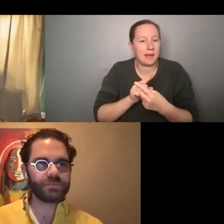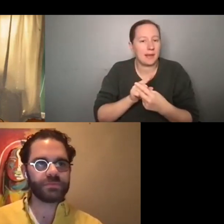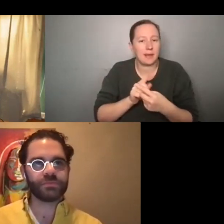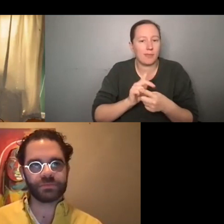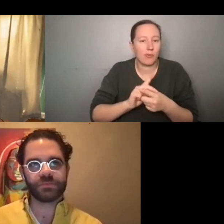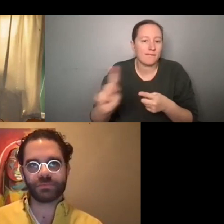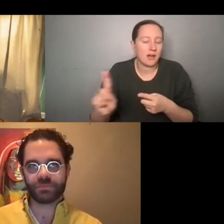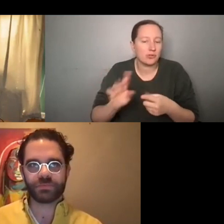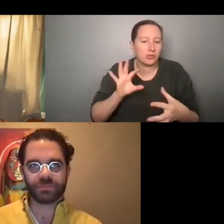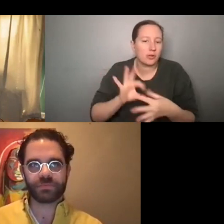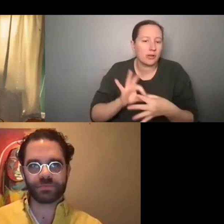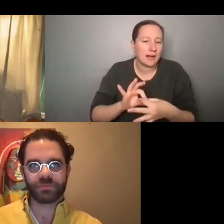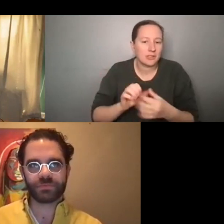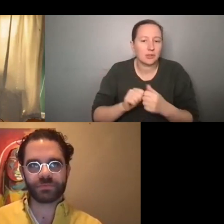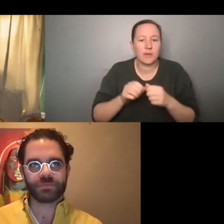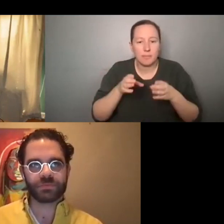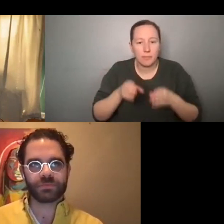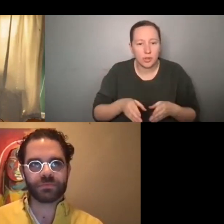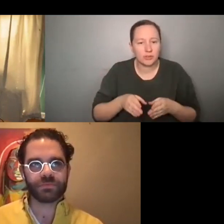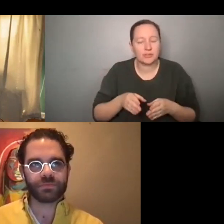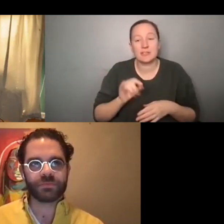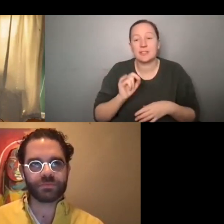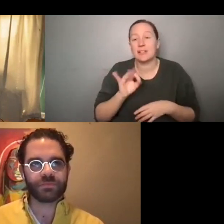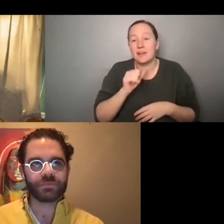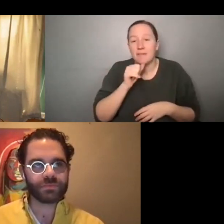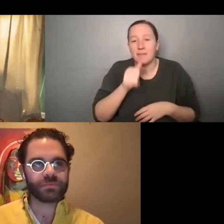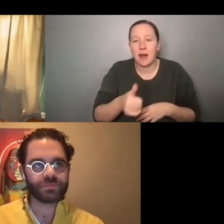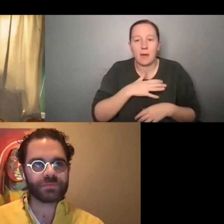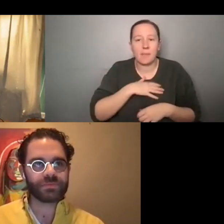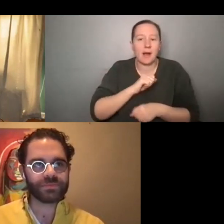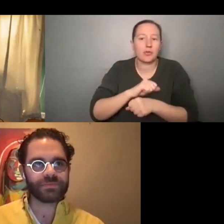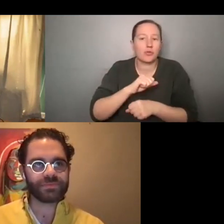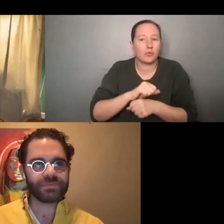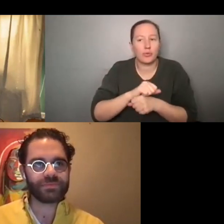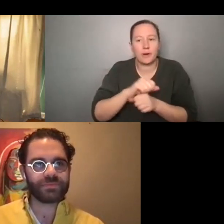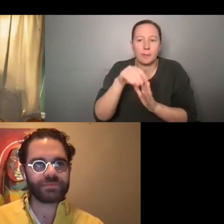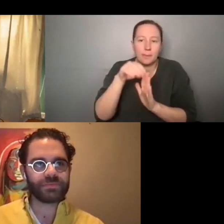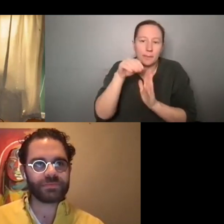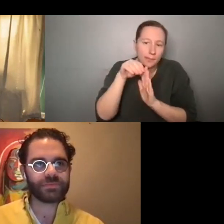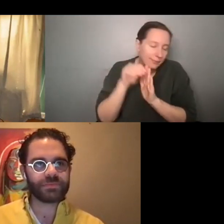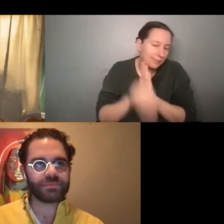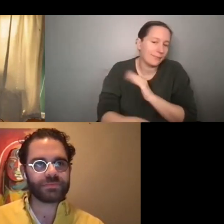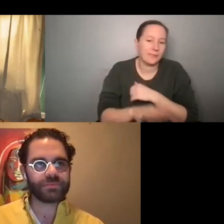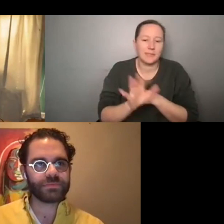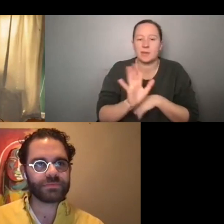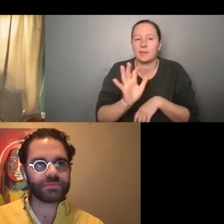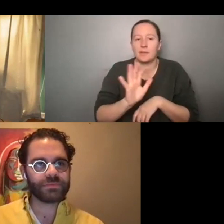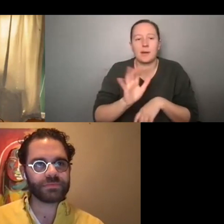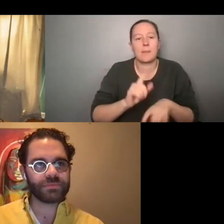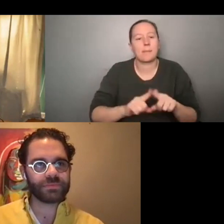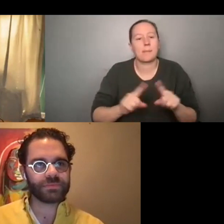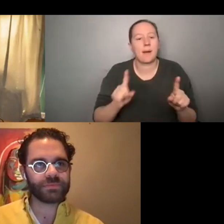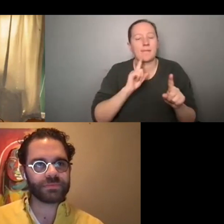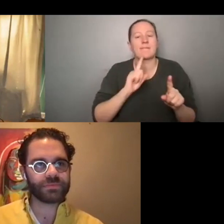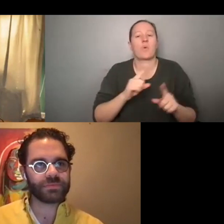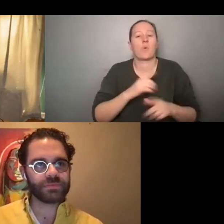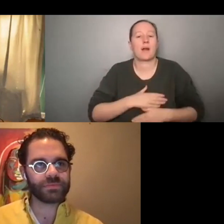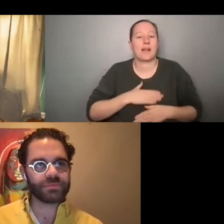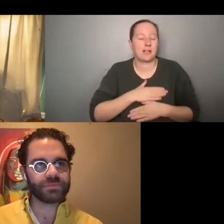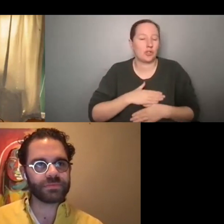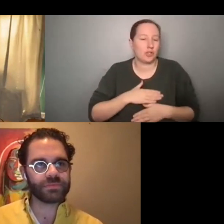with this person. And my career depends on it where really, I feel like, you know, in entertainment specifically, um,